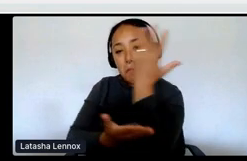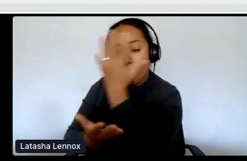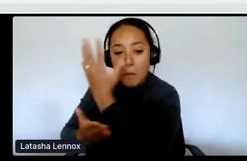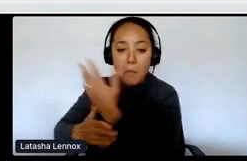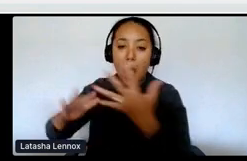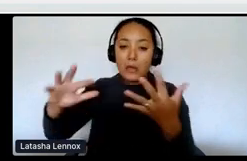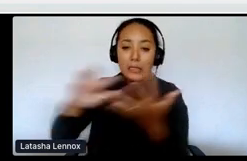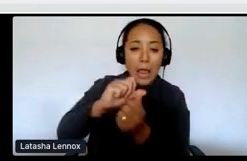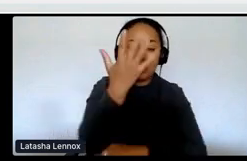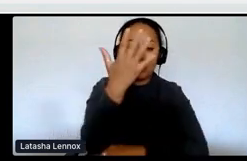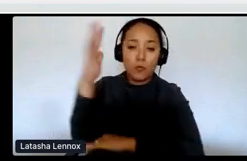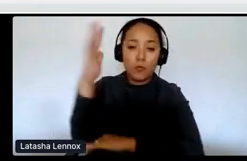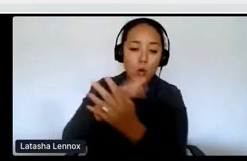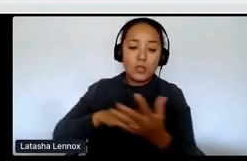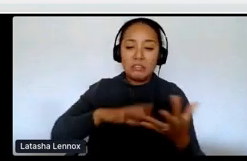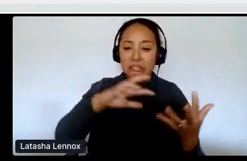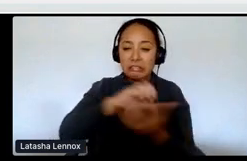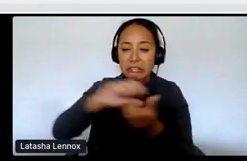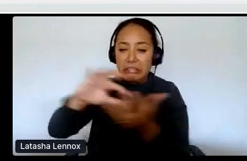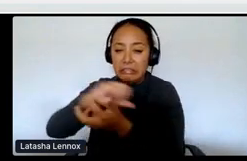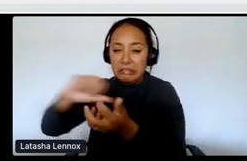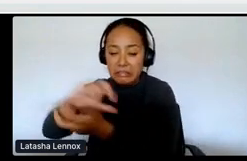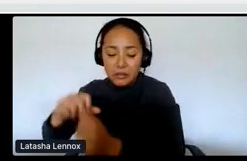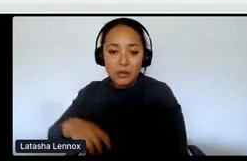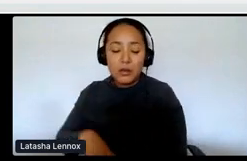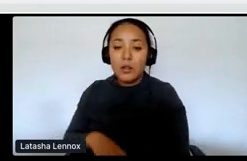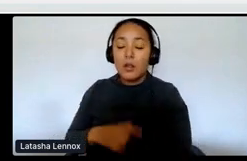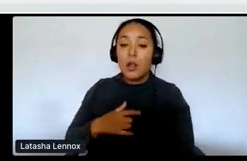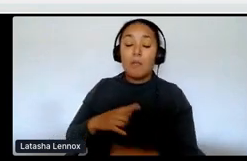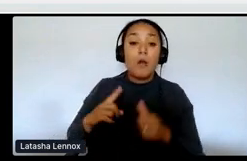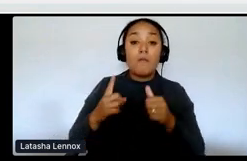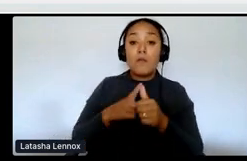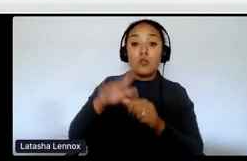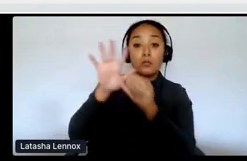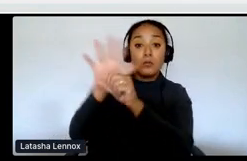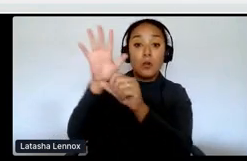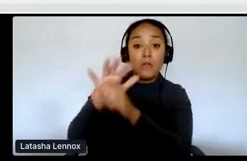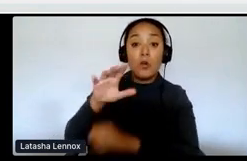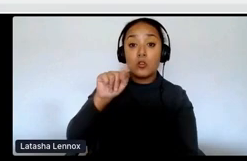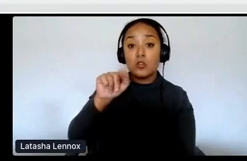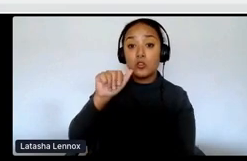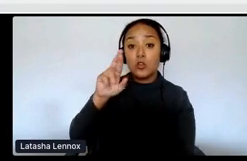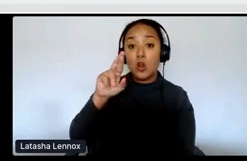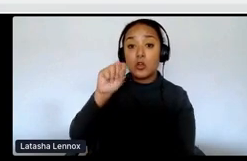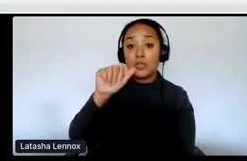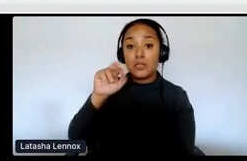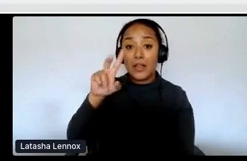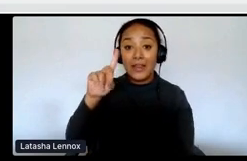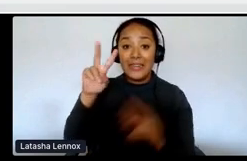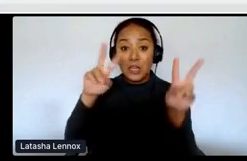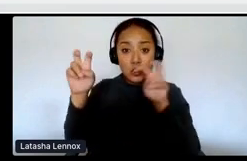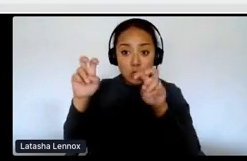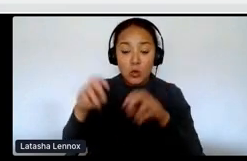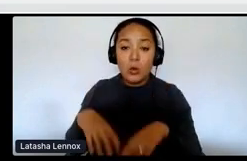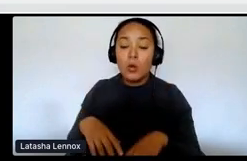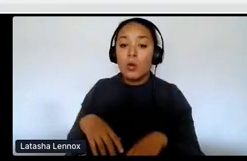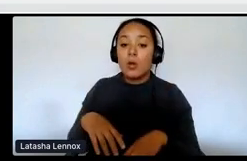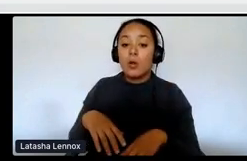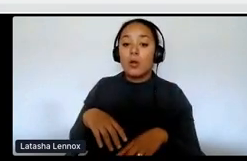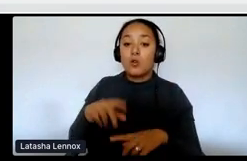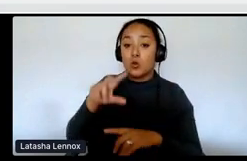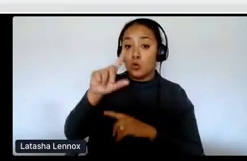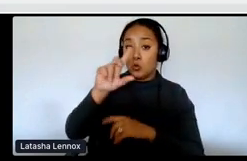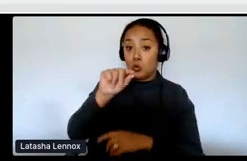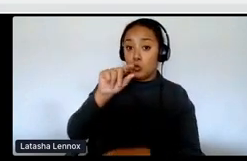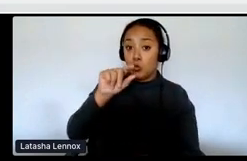Um, when I first started campaigning on tar sands issues in 2007, people didn't even call it the tar sands really. They just, they, when